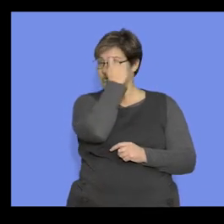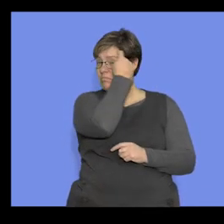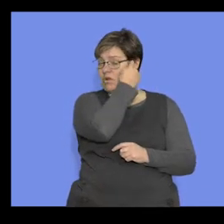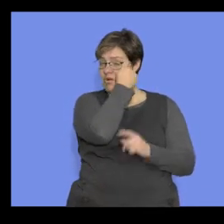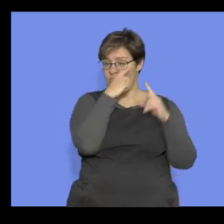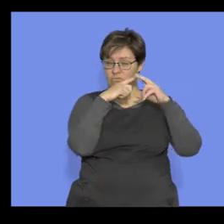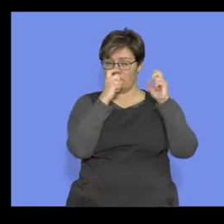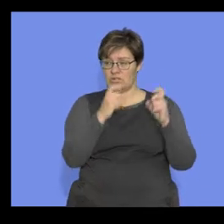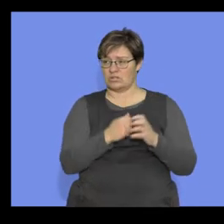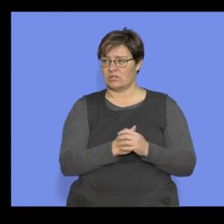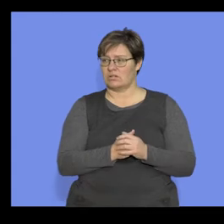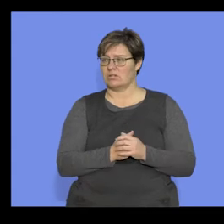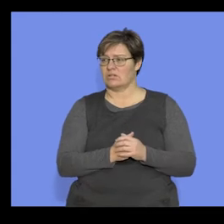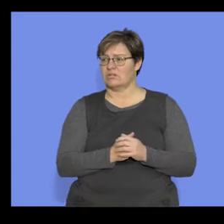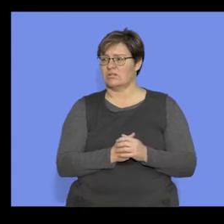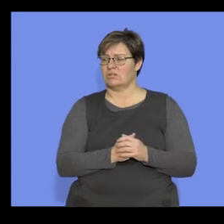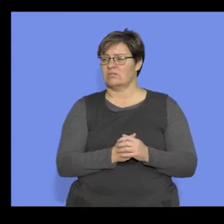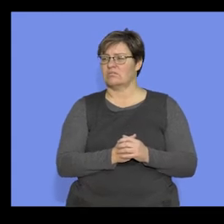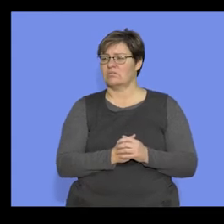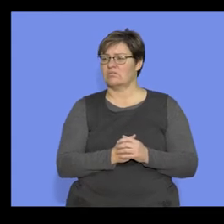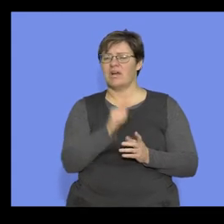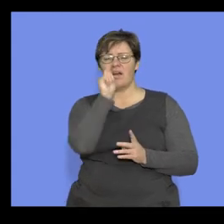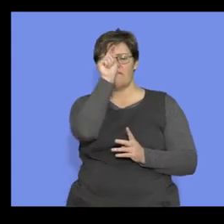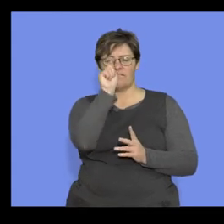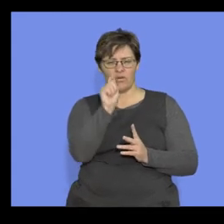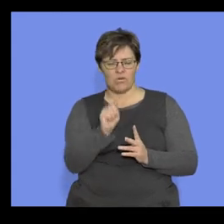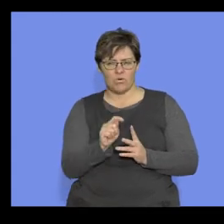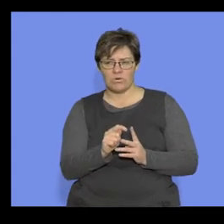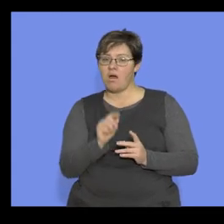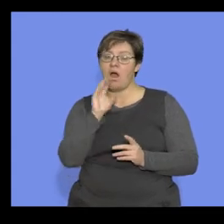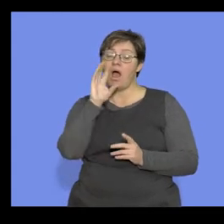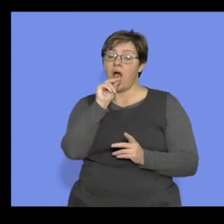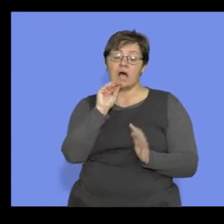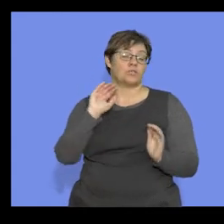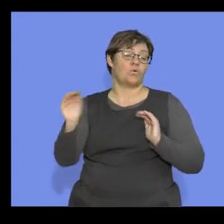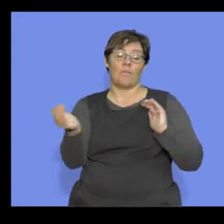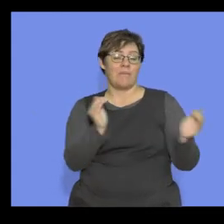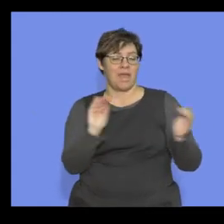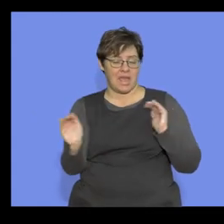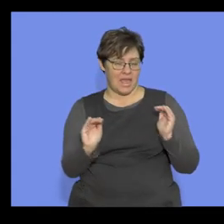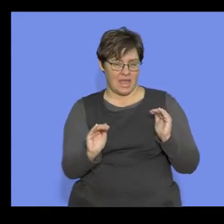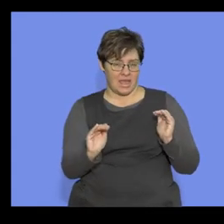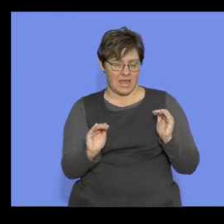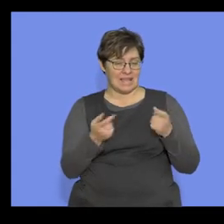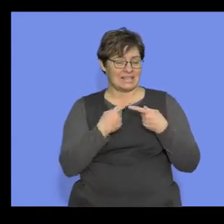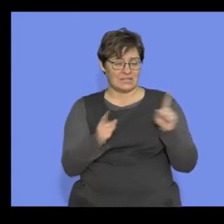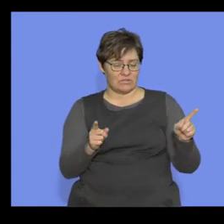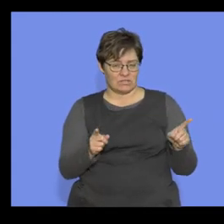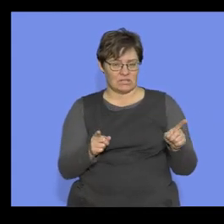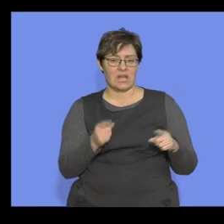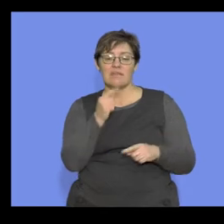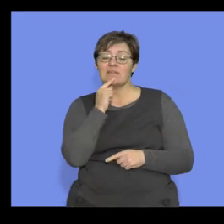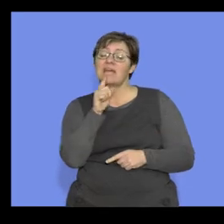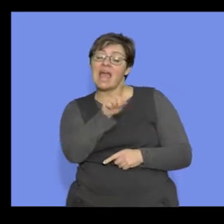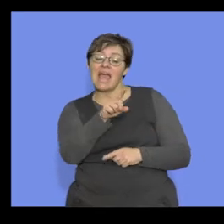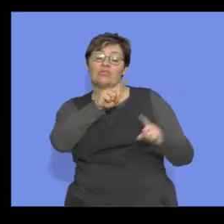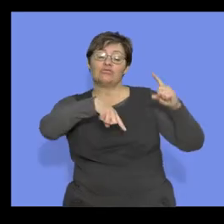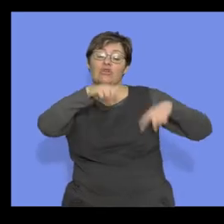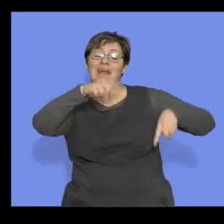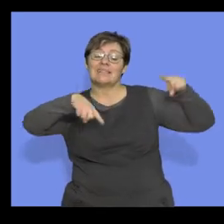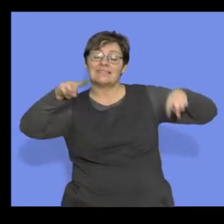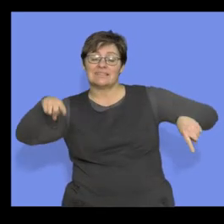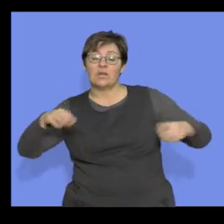brow ridge. Okay, so it's quite a few. They're not asking you to compare the differences.